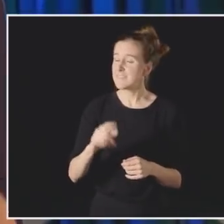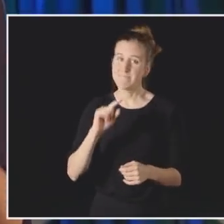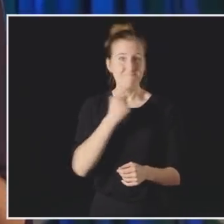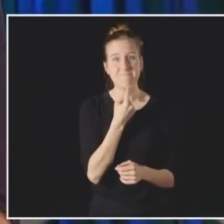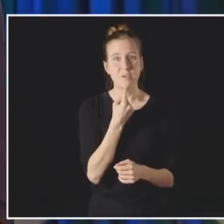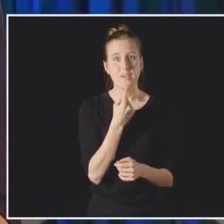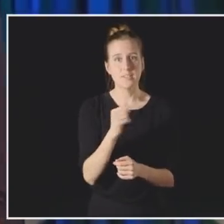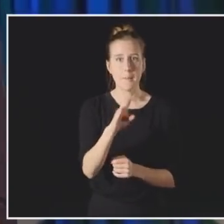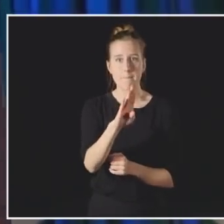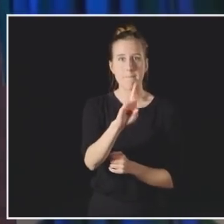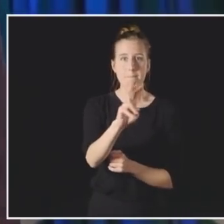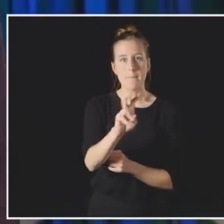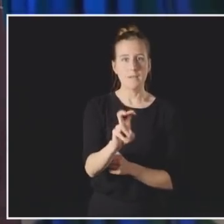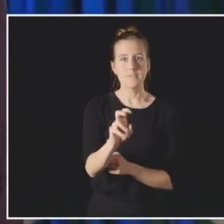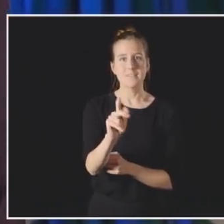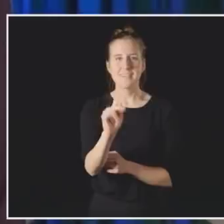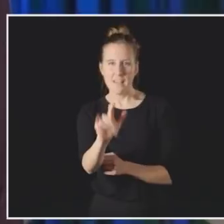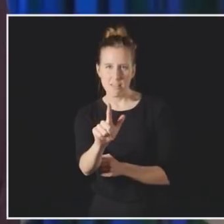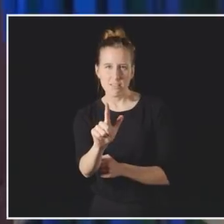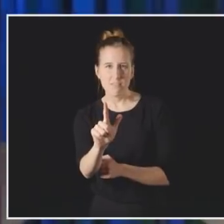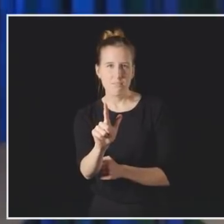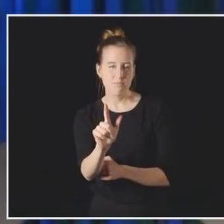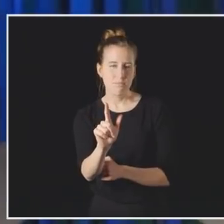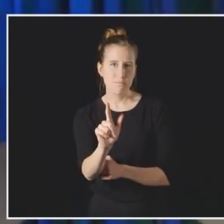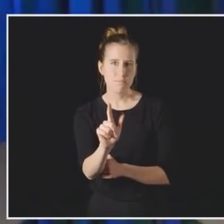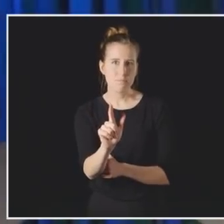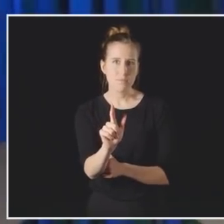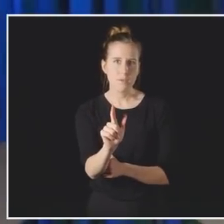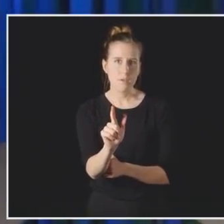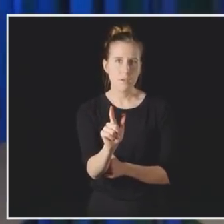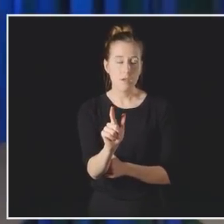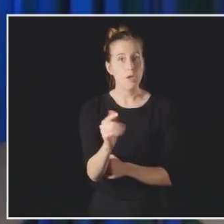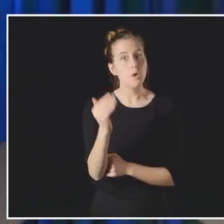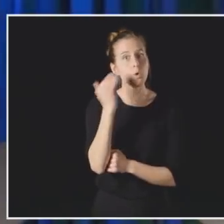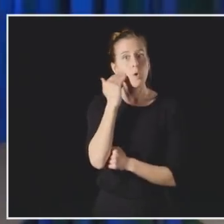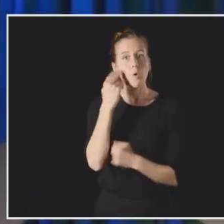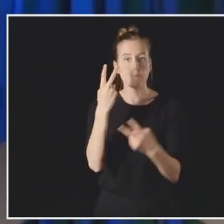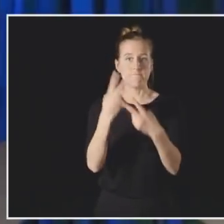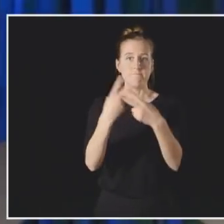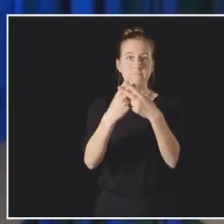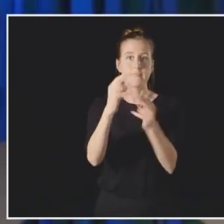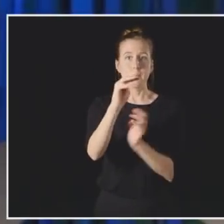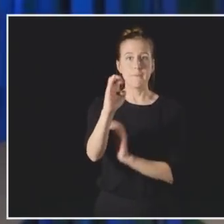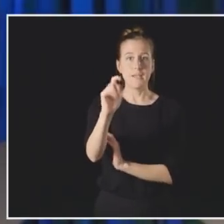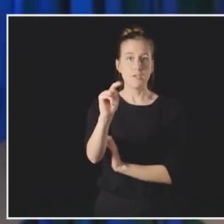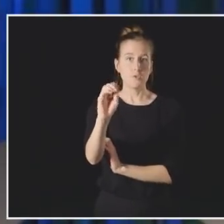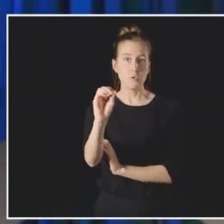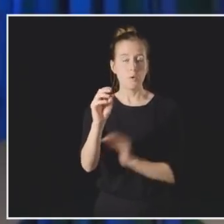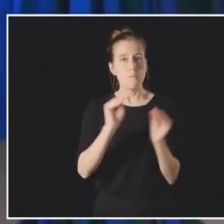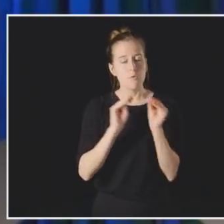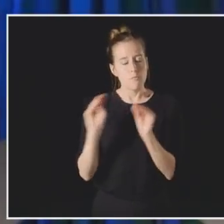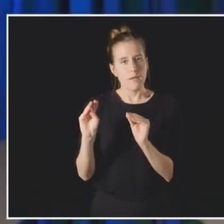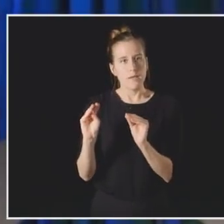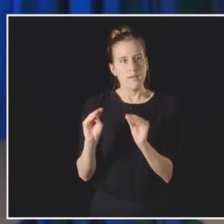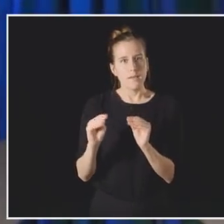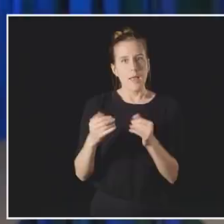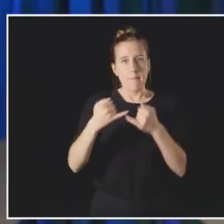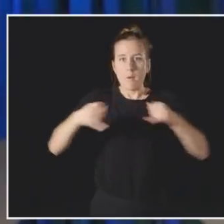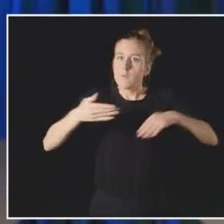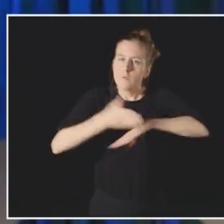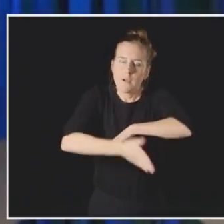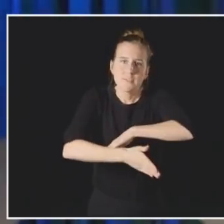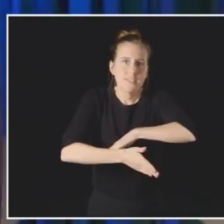serious buzzkill. We know through the Me Too movement that boundary crossing